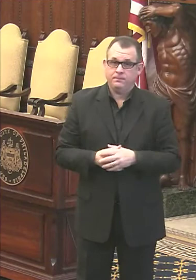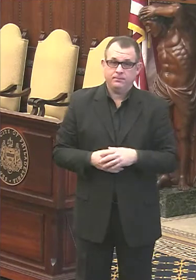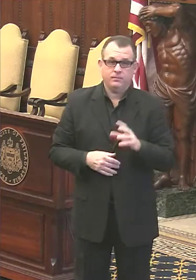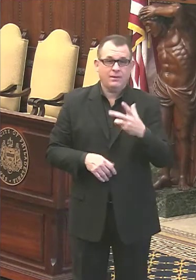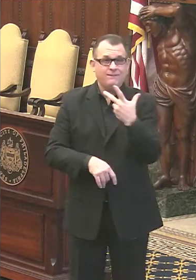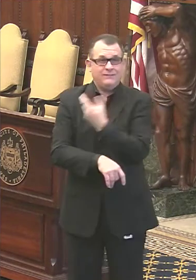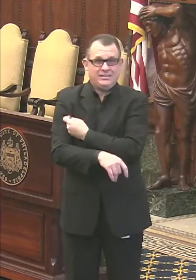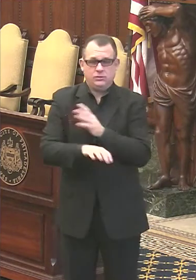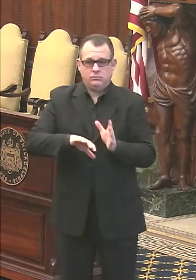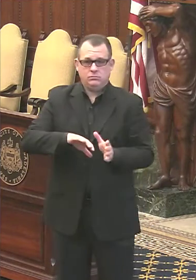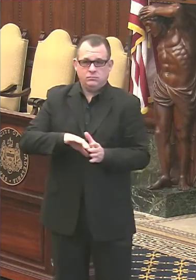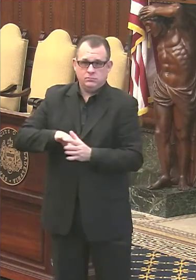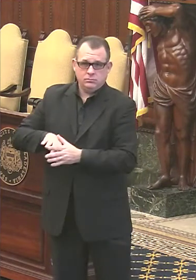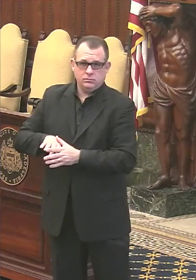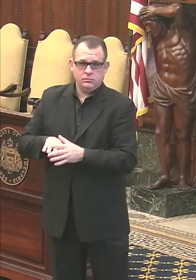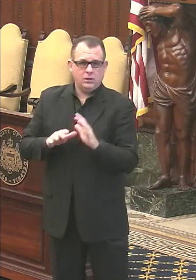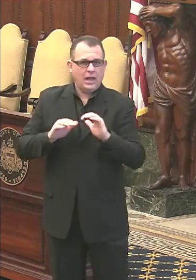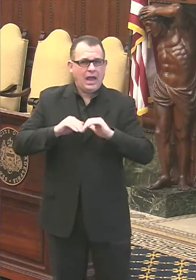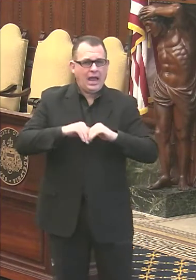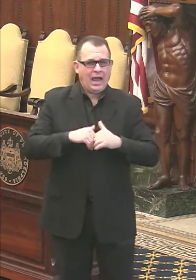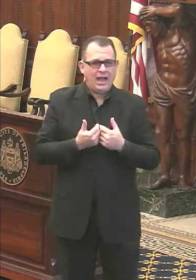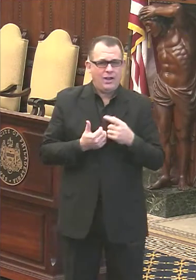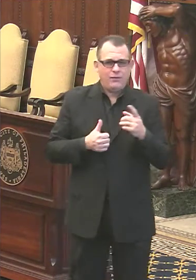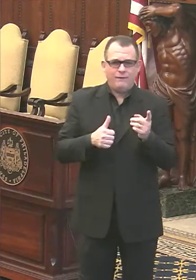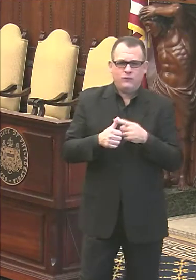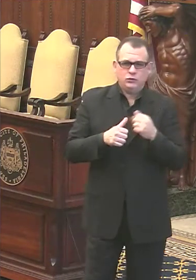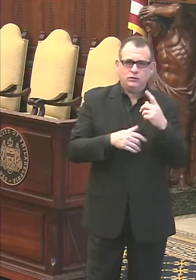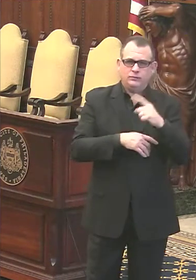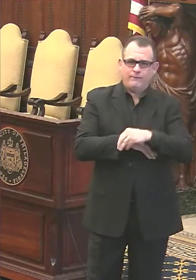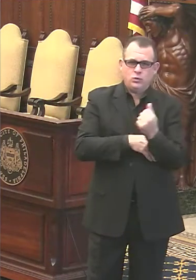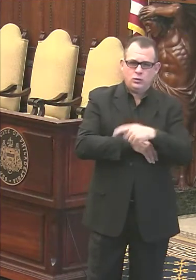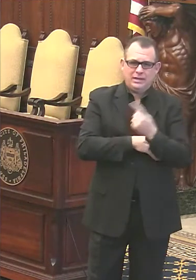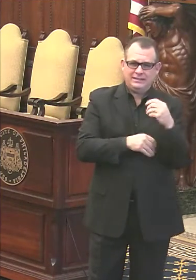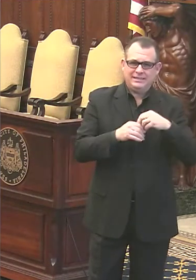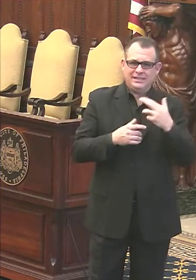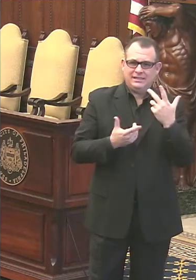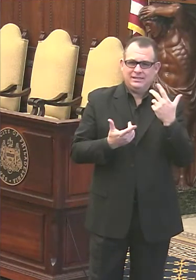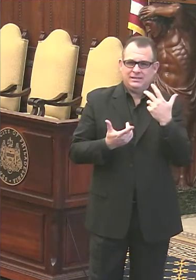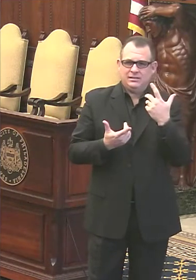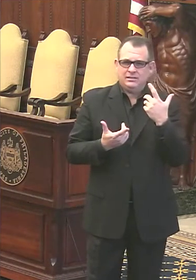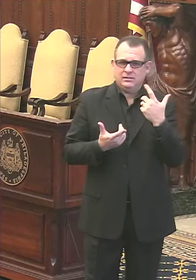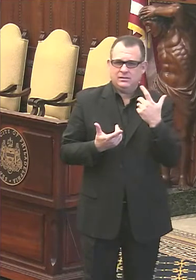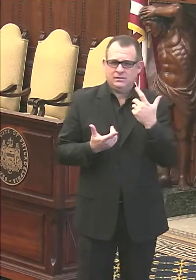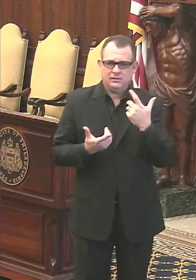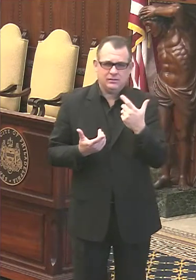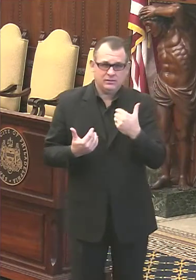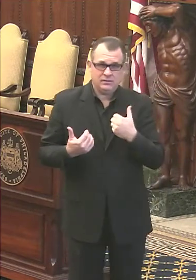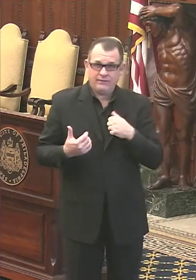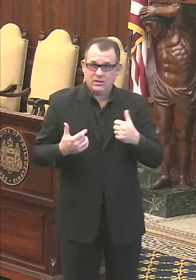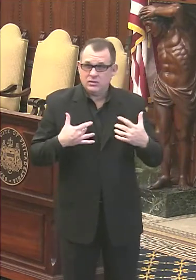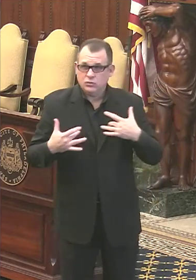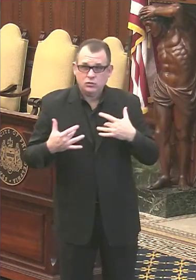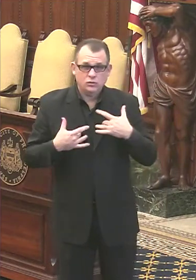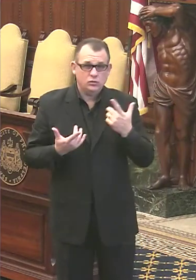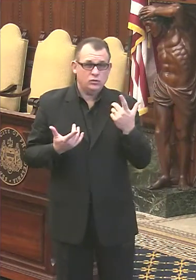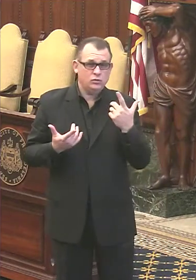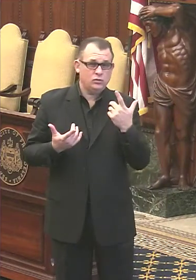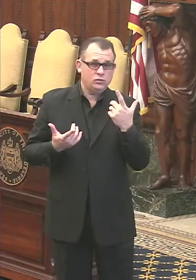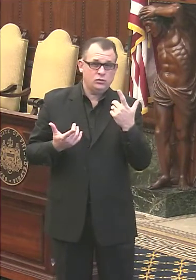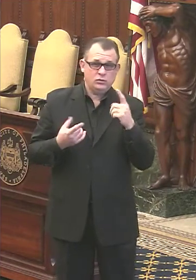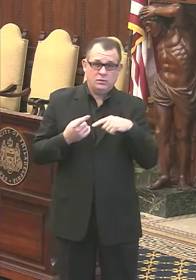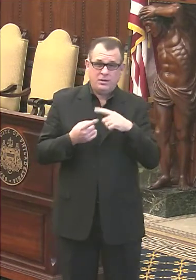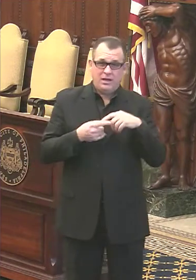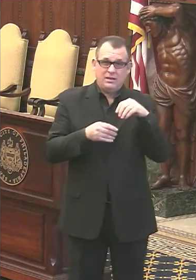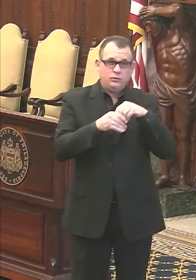just wondering, how have the first few days of indoor dining been, uh, do you have any concerns or highlights? And I know it's early, but have there been